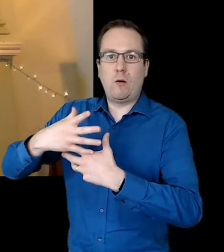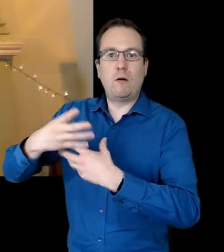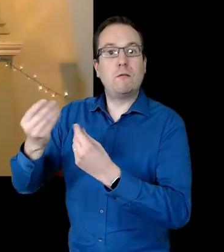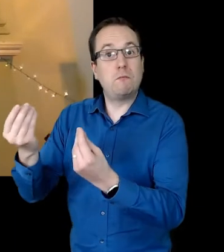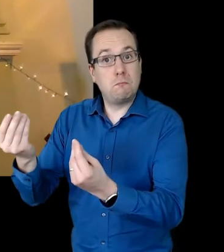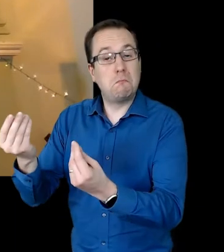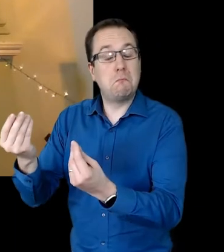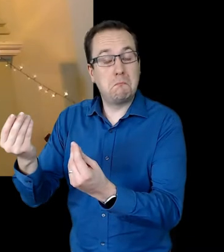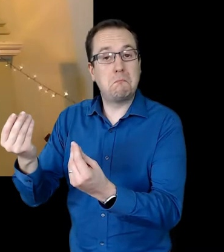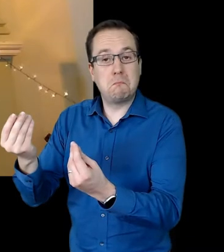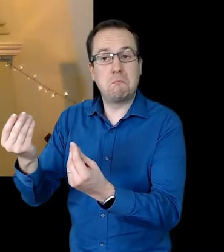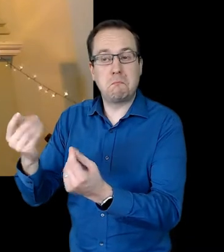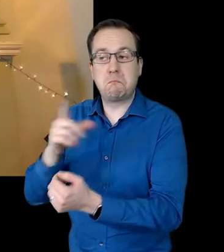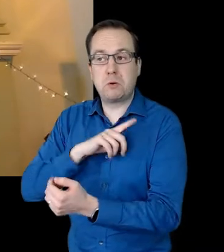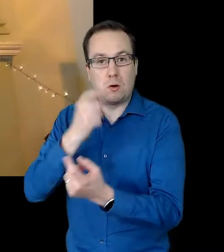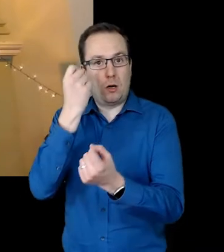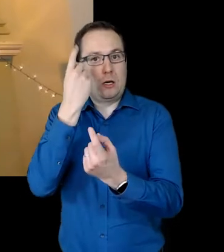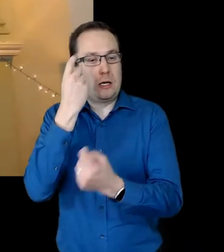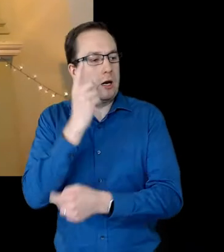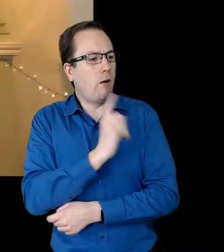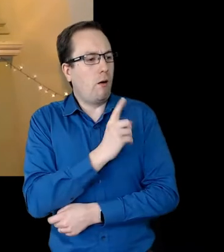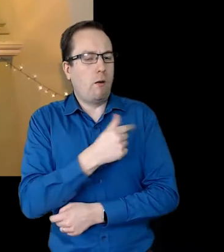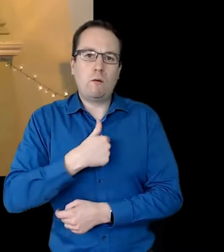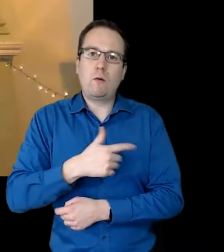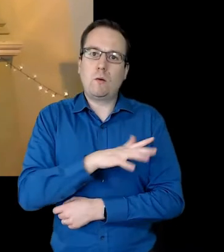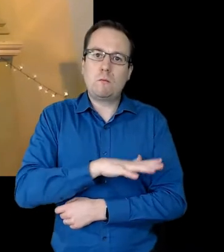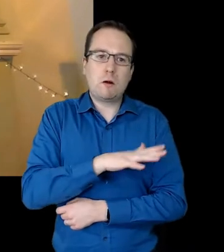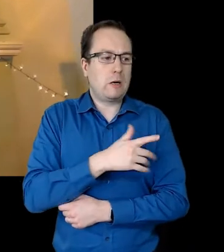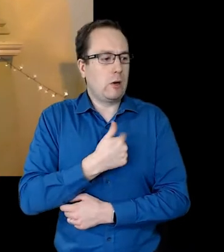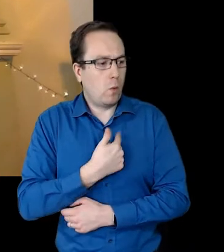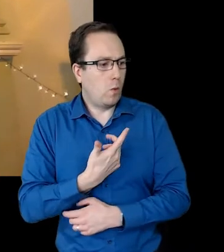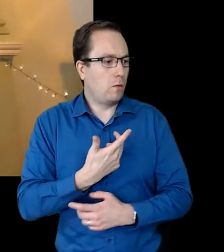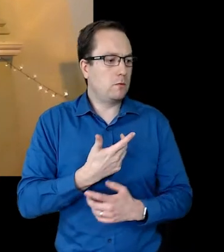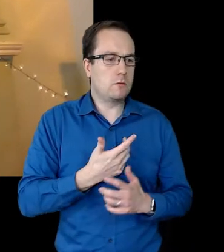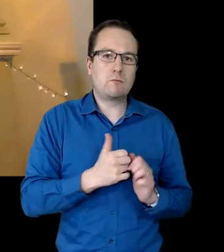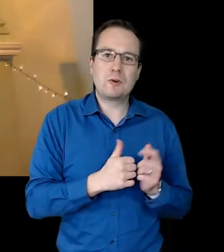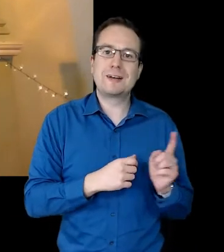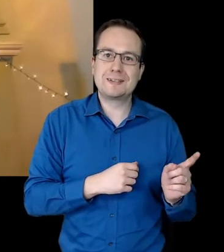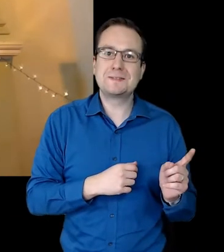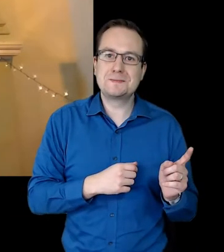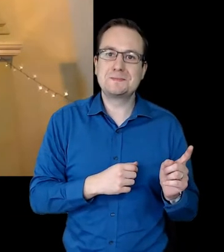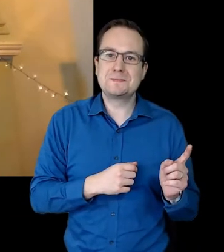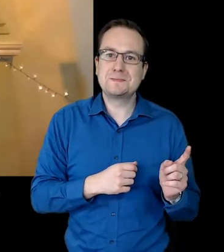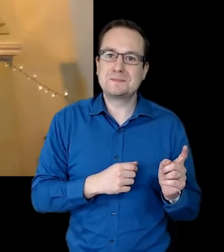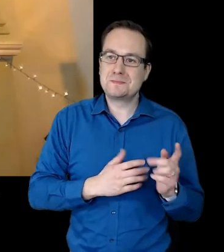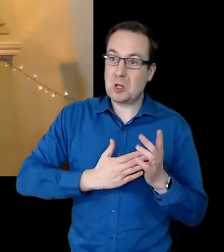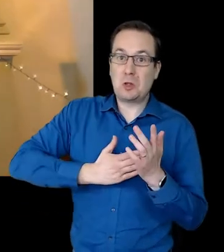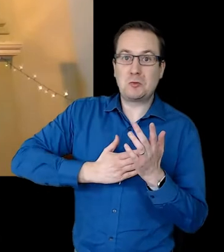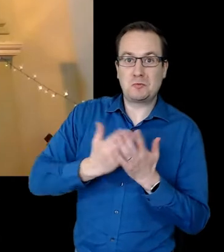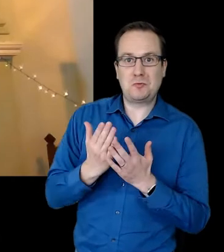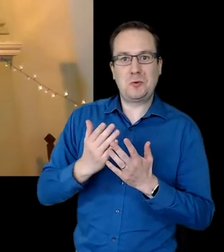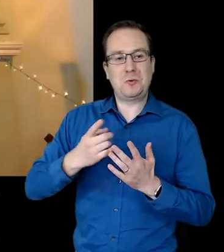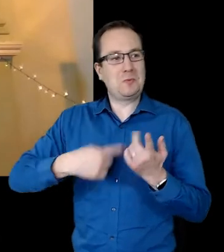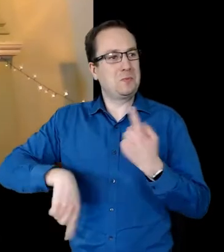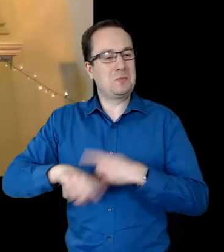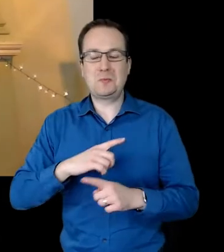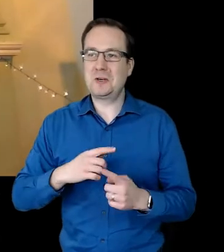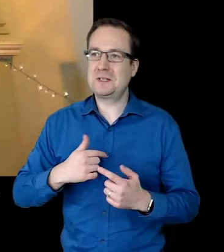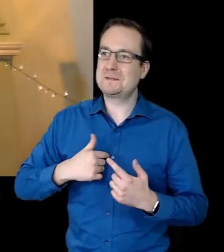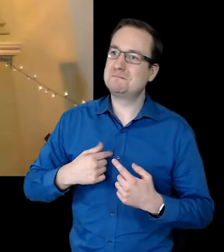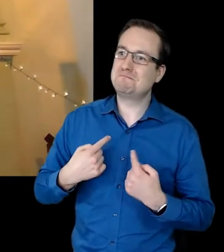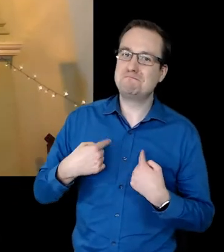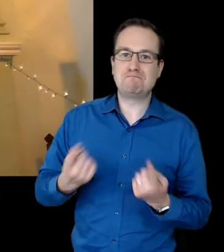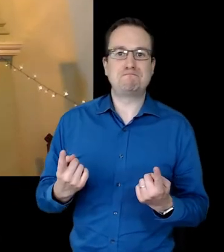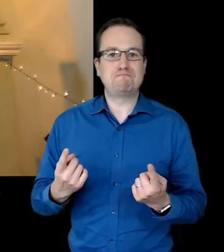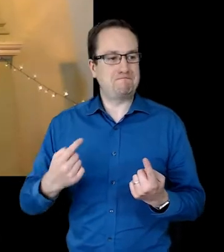Throughout the world, LGBTQIA plus people are coming out of the closet, proudly proclaiming who they are and standing side by